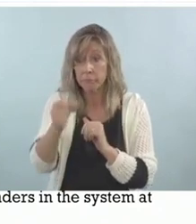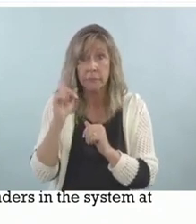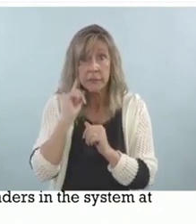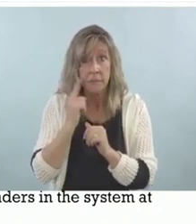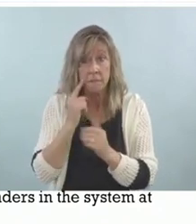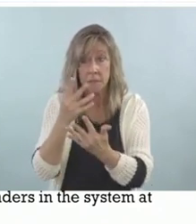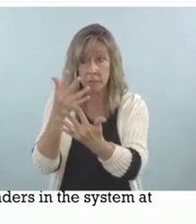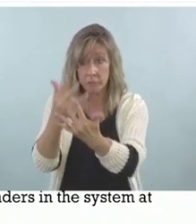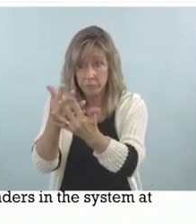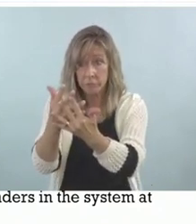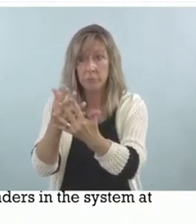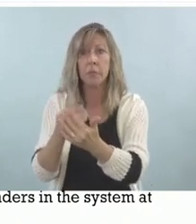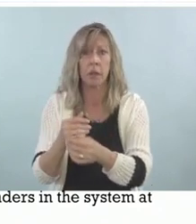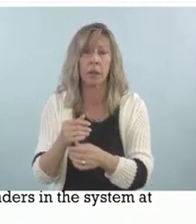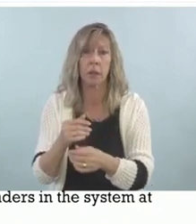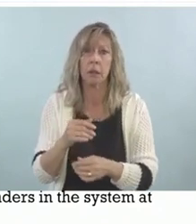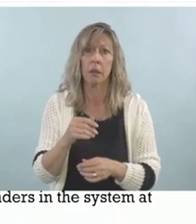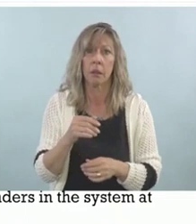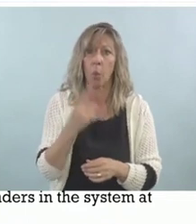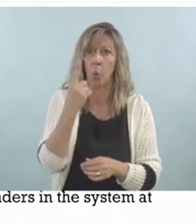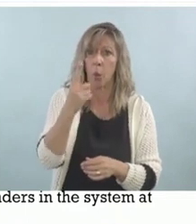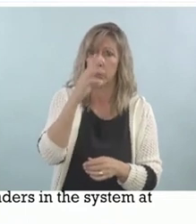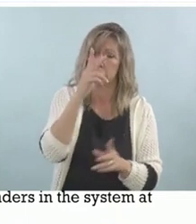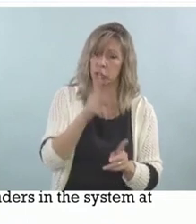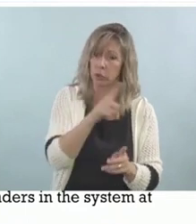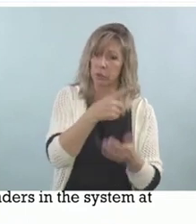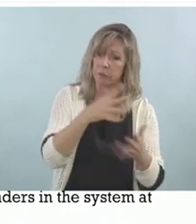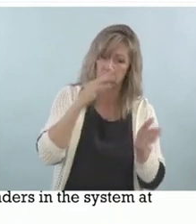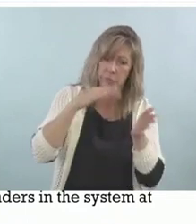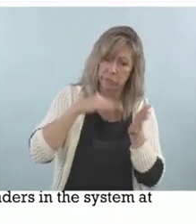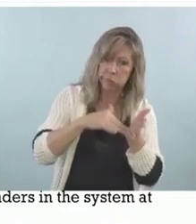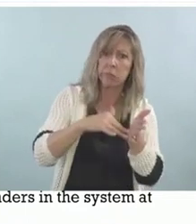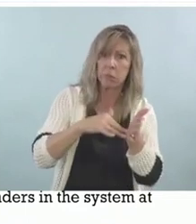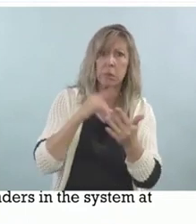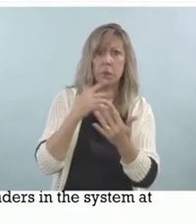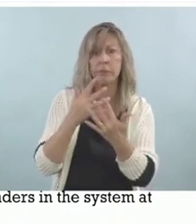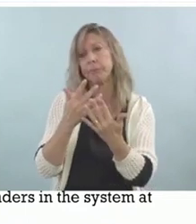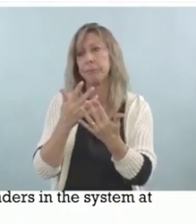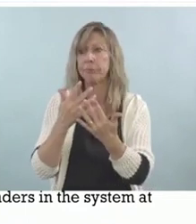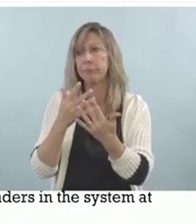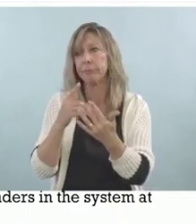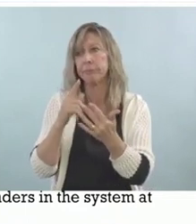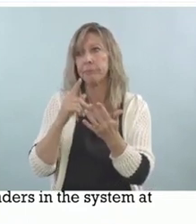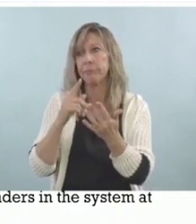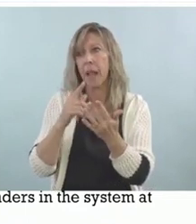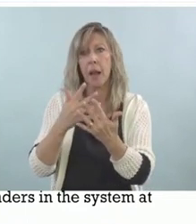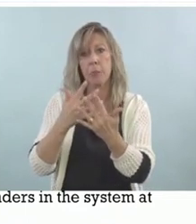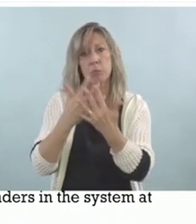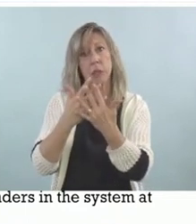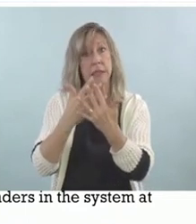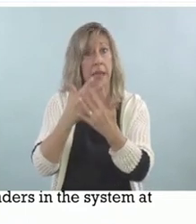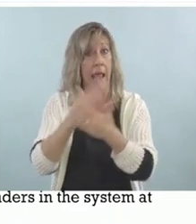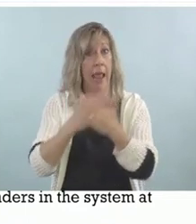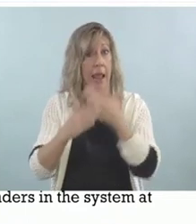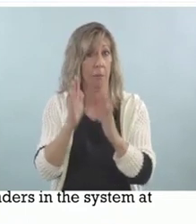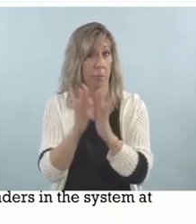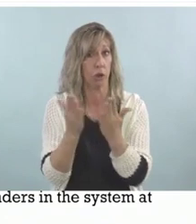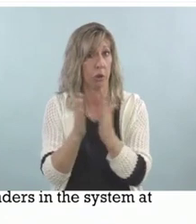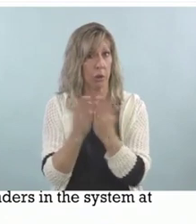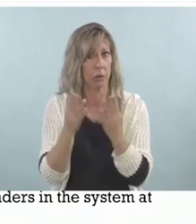prison handbooks. They tell you the rules of how to function in prison. Many of them are written at